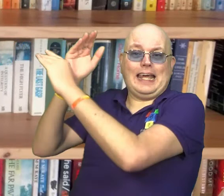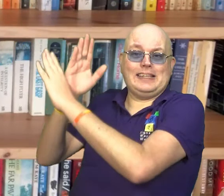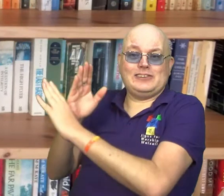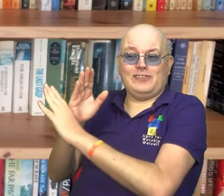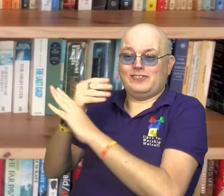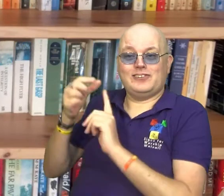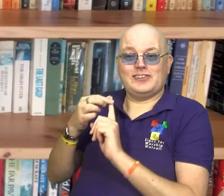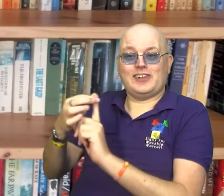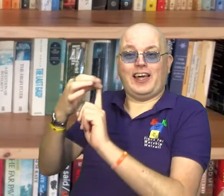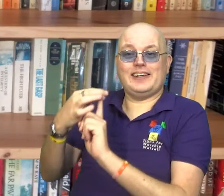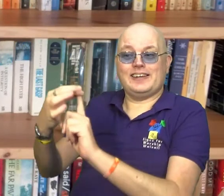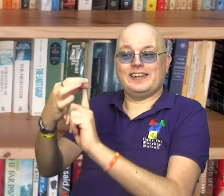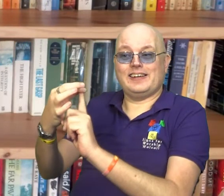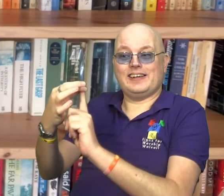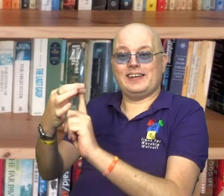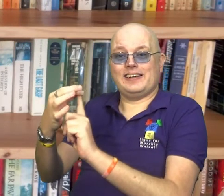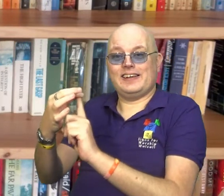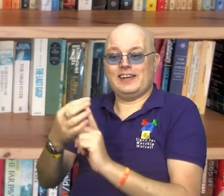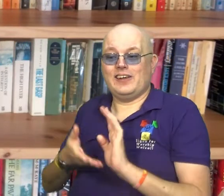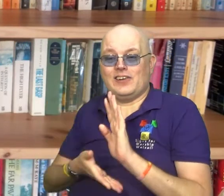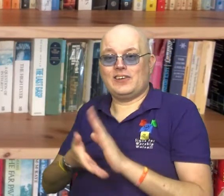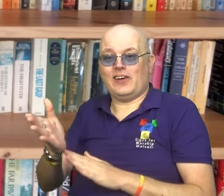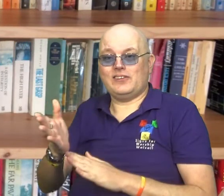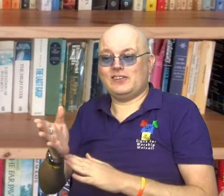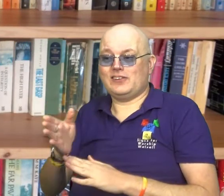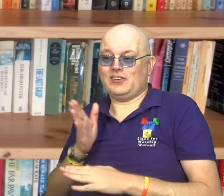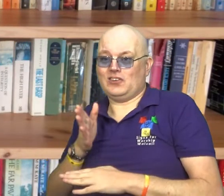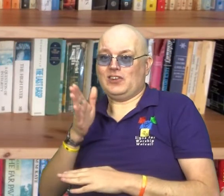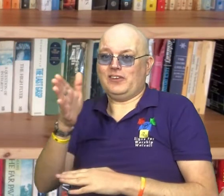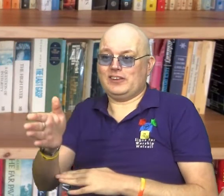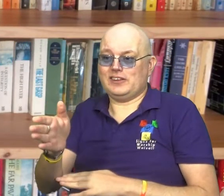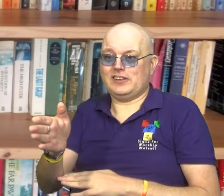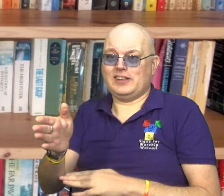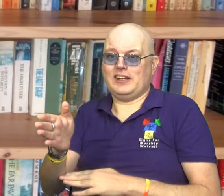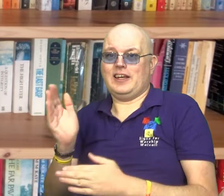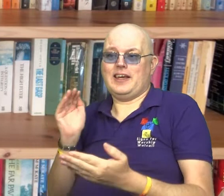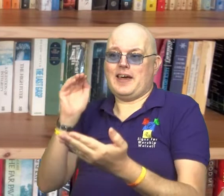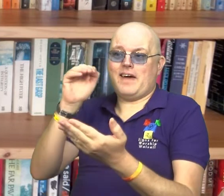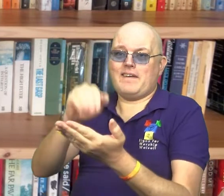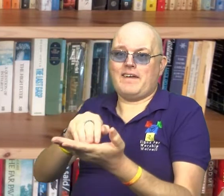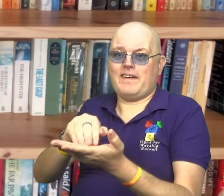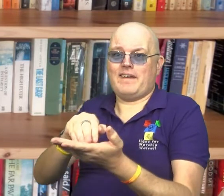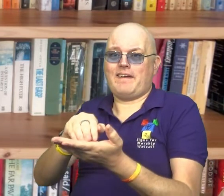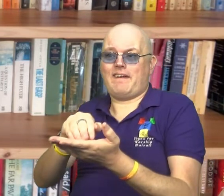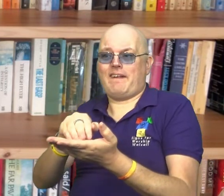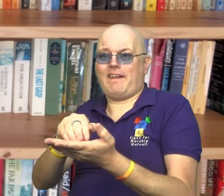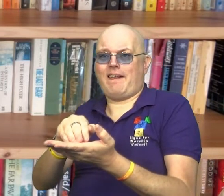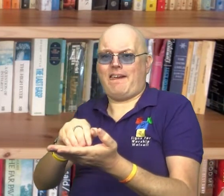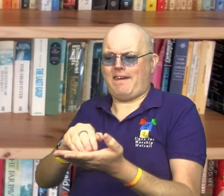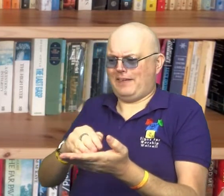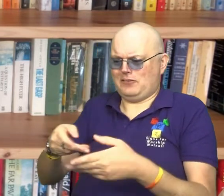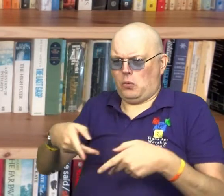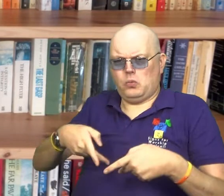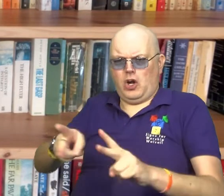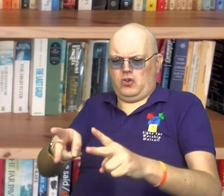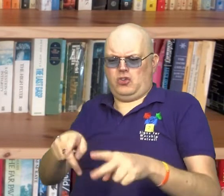sent to guide him. Philip was to go in his direction and ended up by being